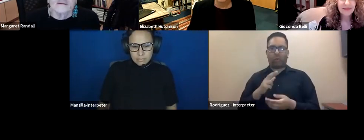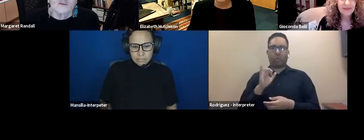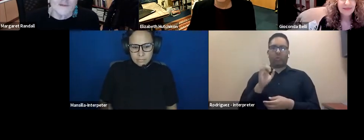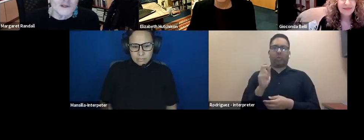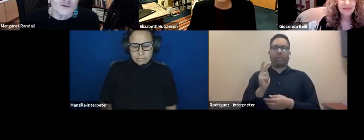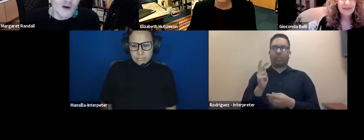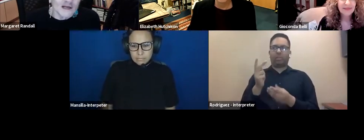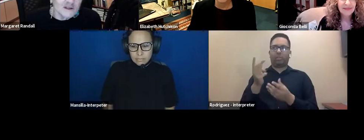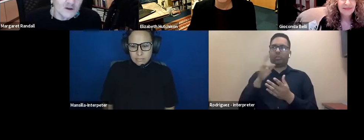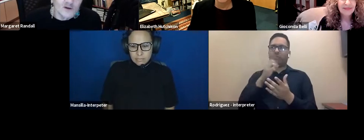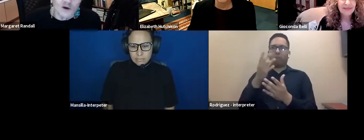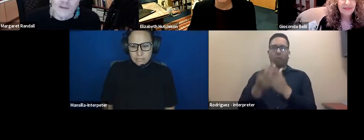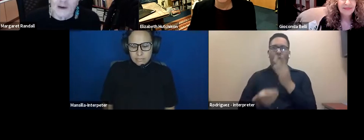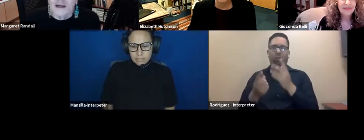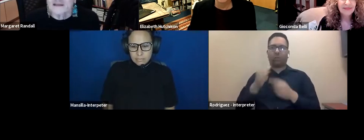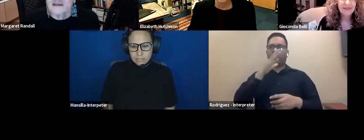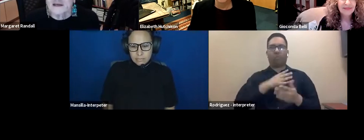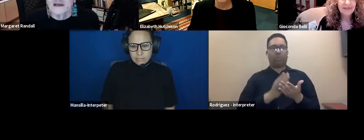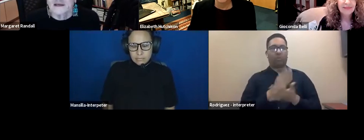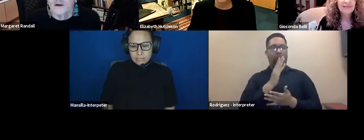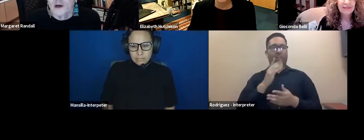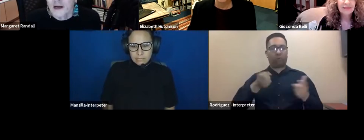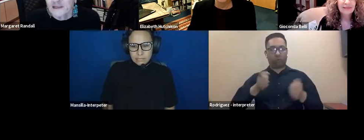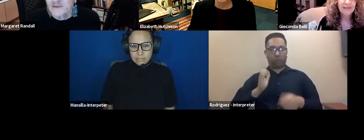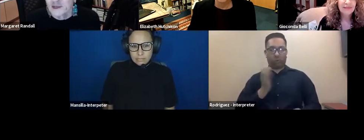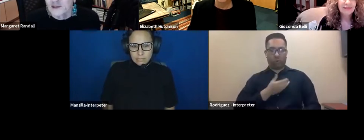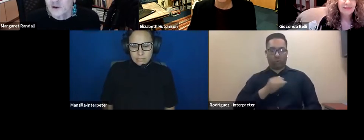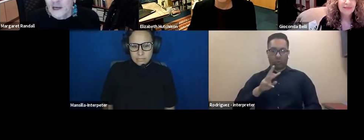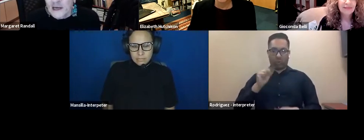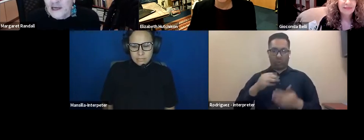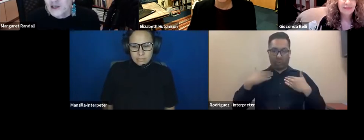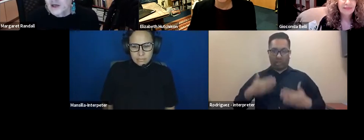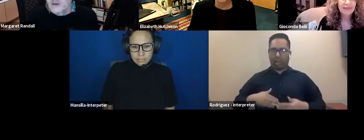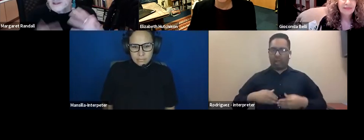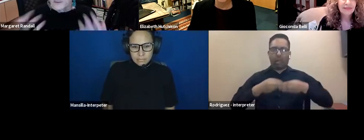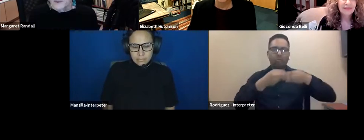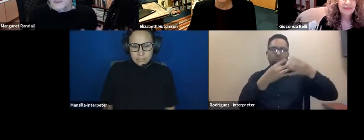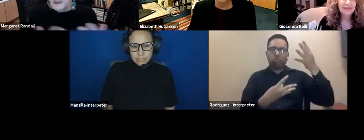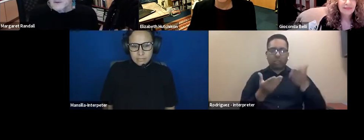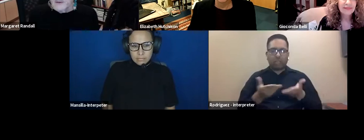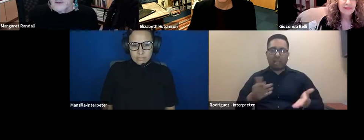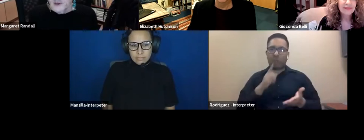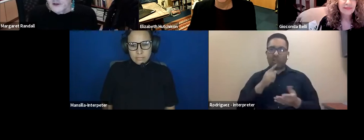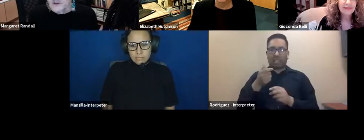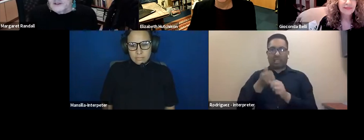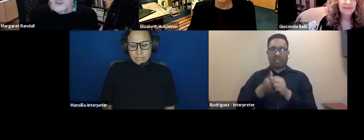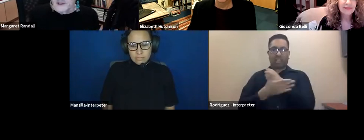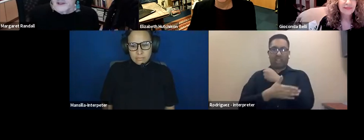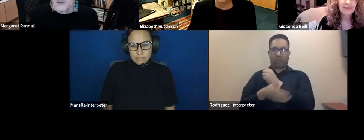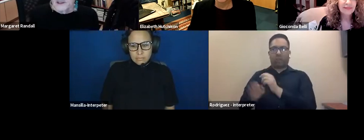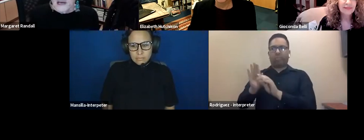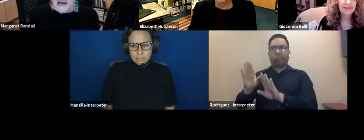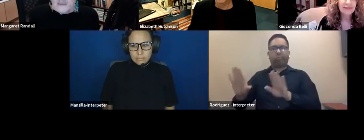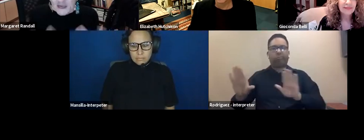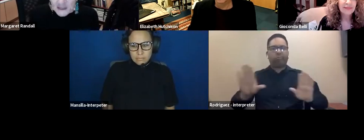losing women's rights to control our bodies and all kinds of things. So each country is different, because we have different cultures, different